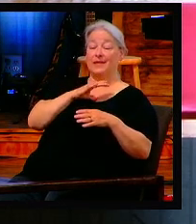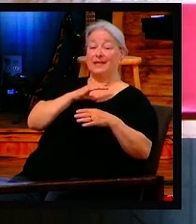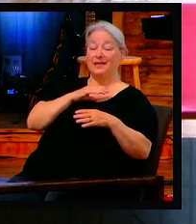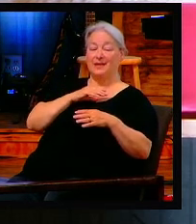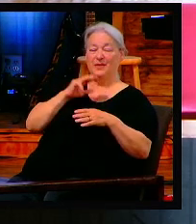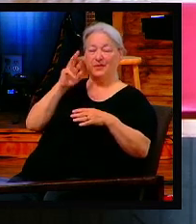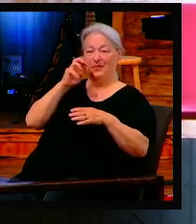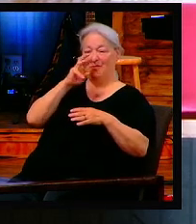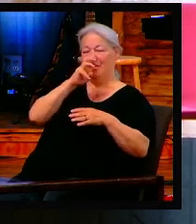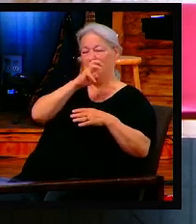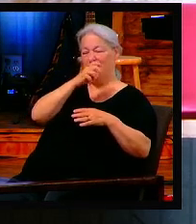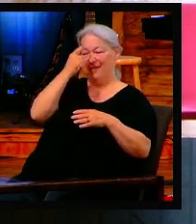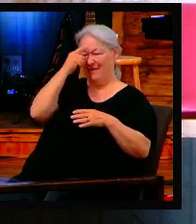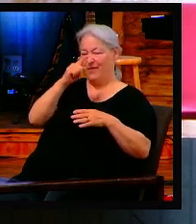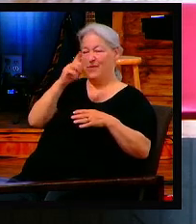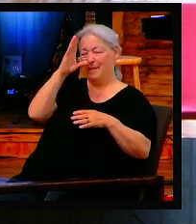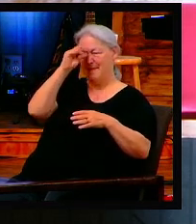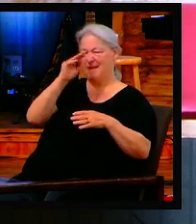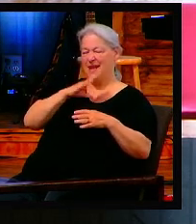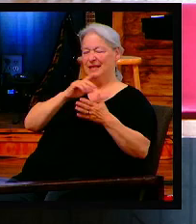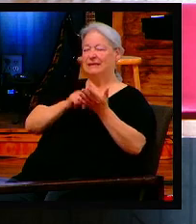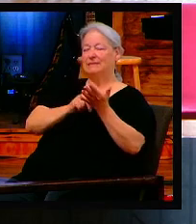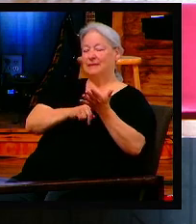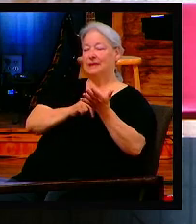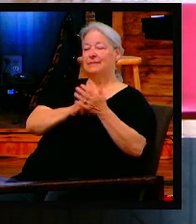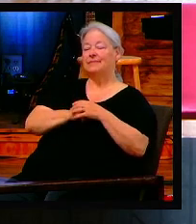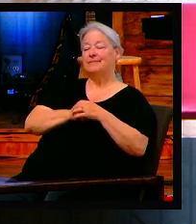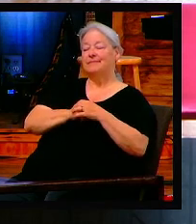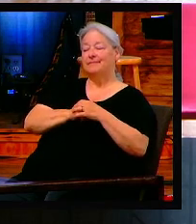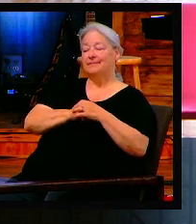Help us understand it. Mark 14.